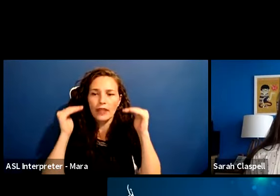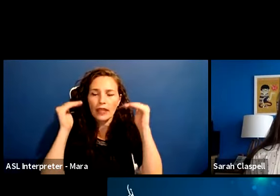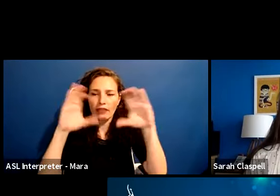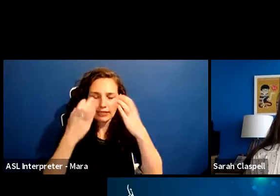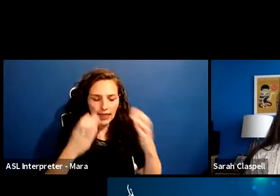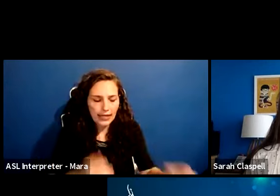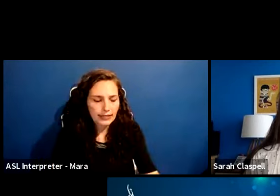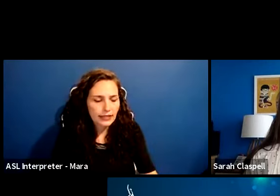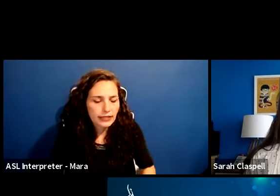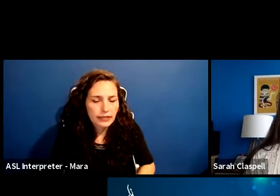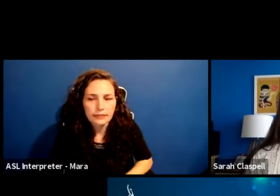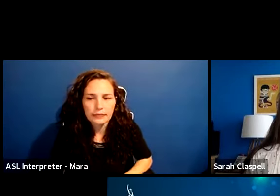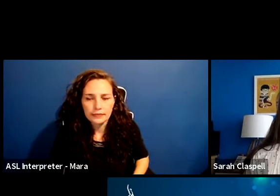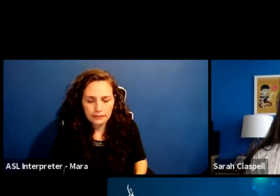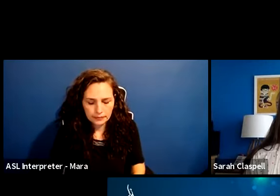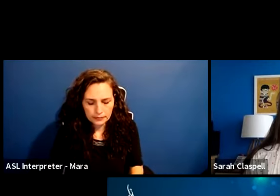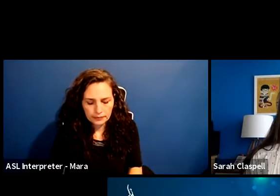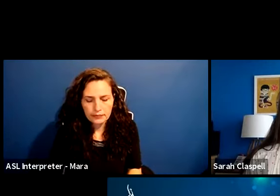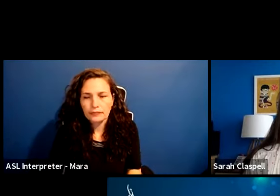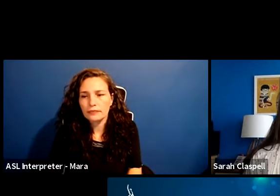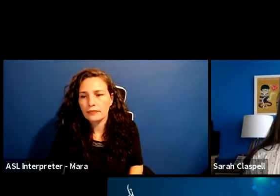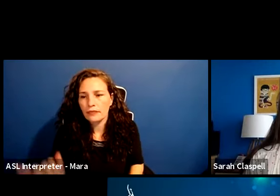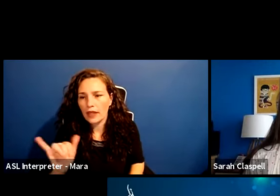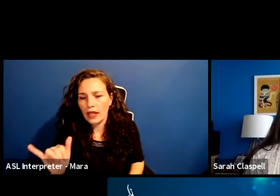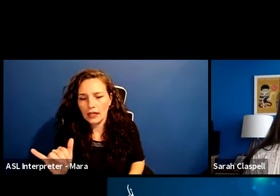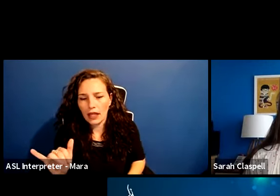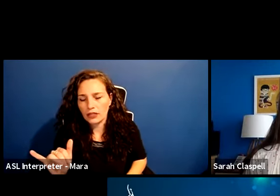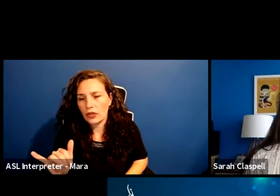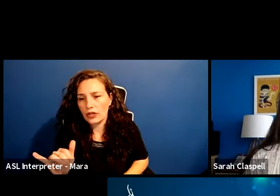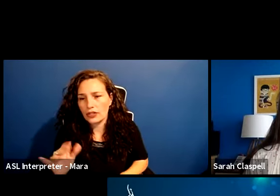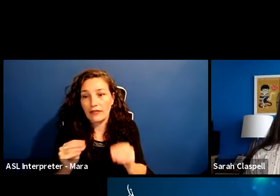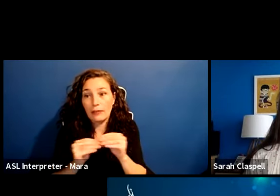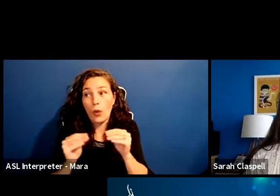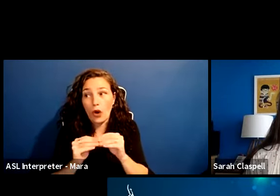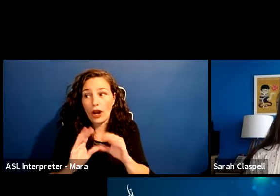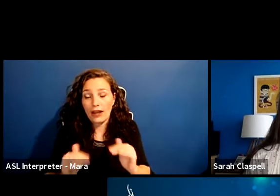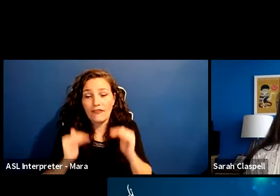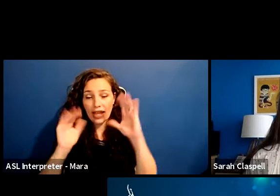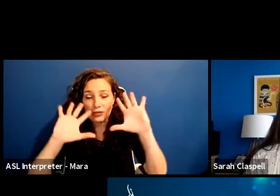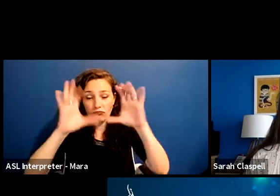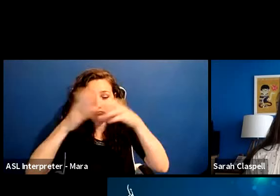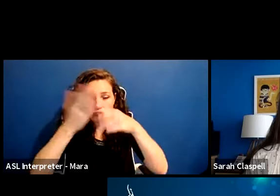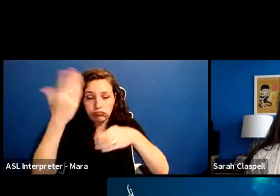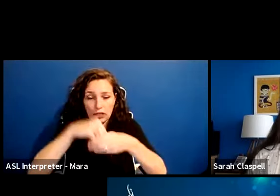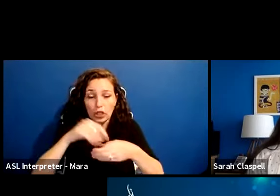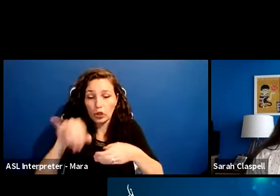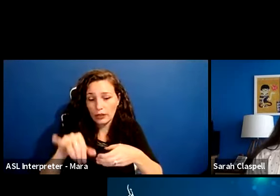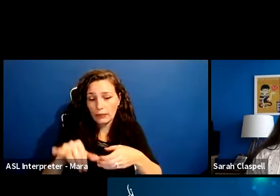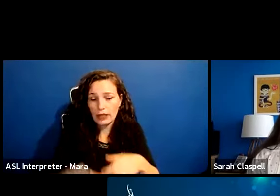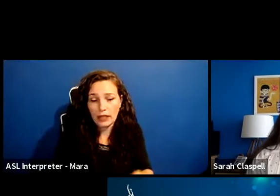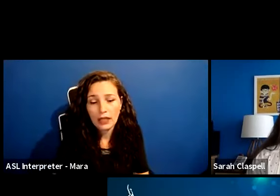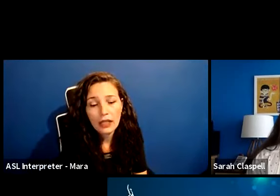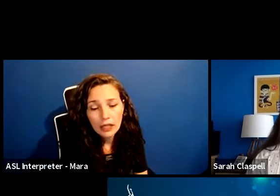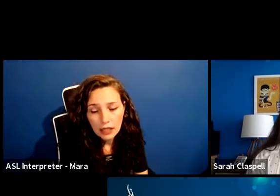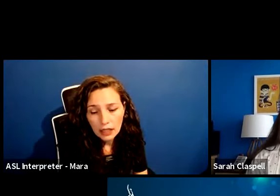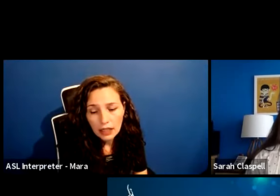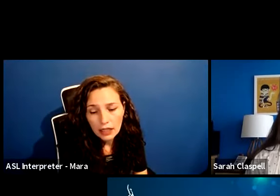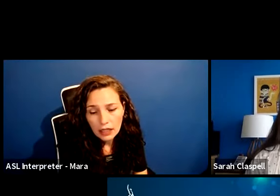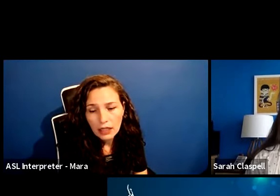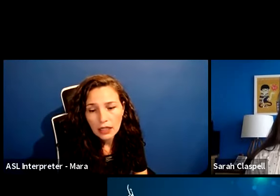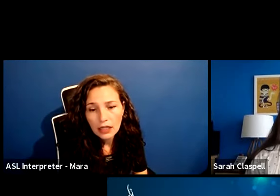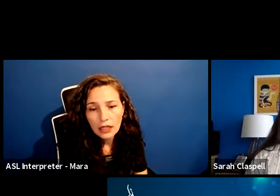uh, a more advanced program that you can audition to be a part of. Um, and then along the way, a lot of our, uh,